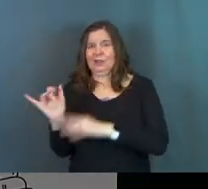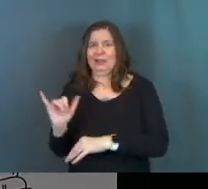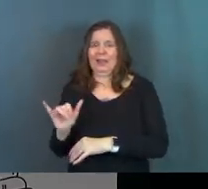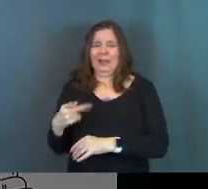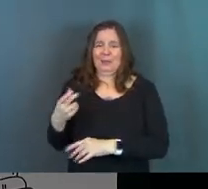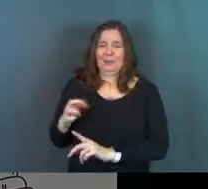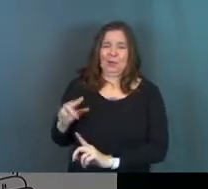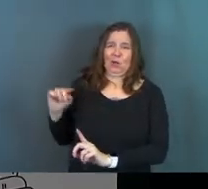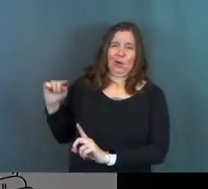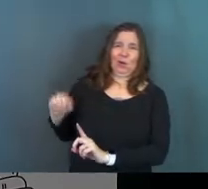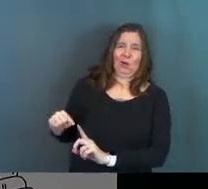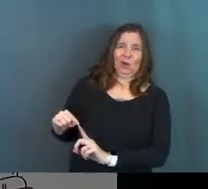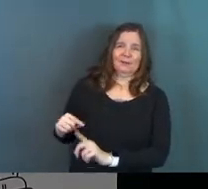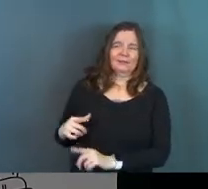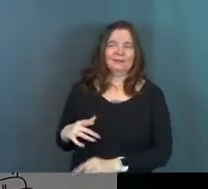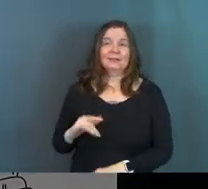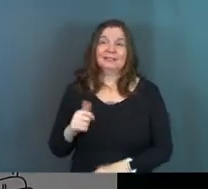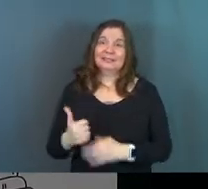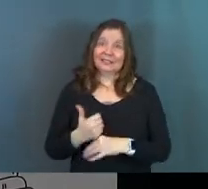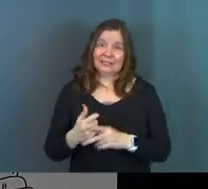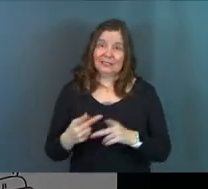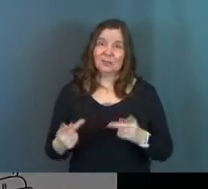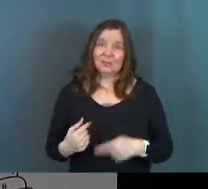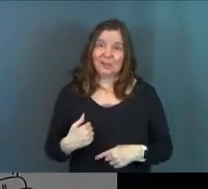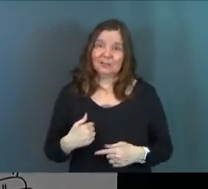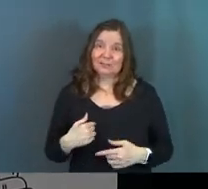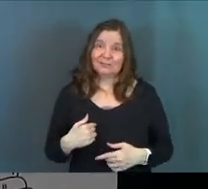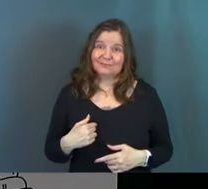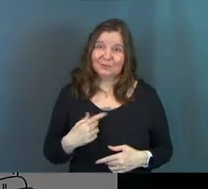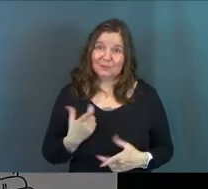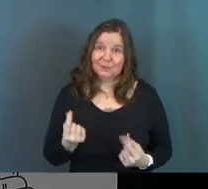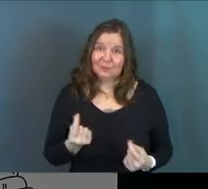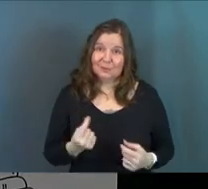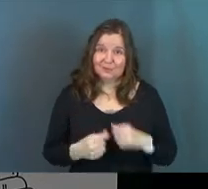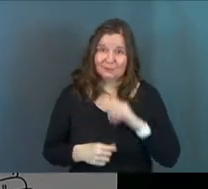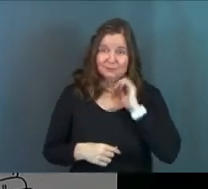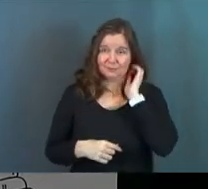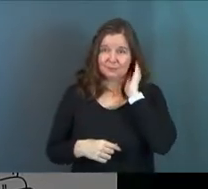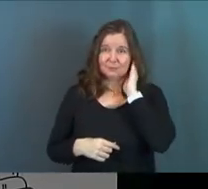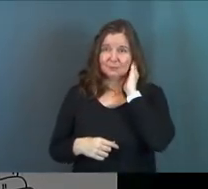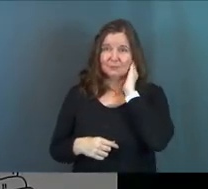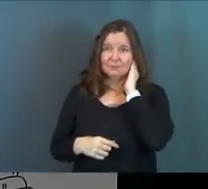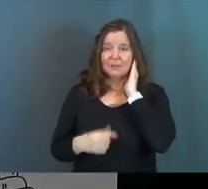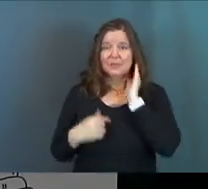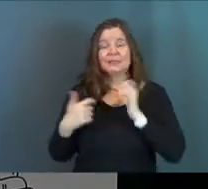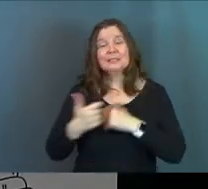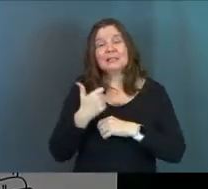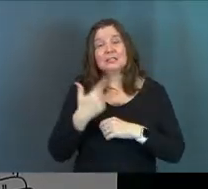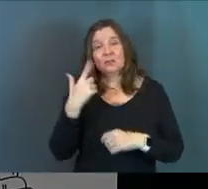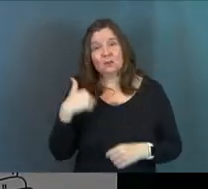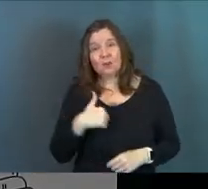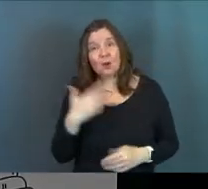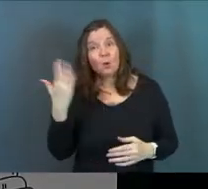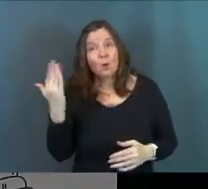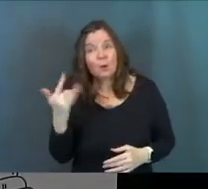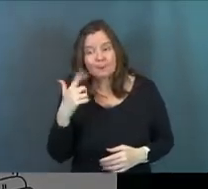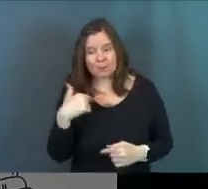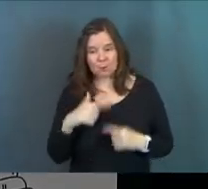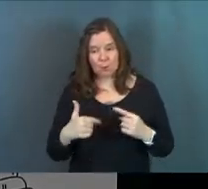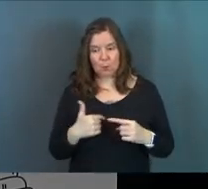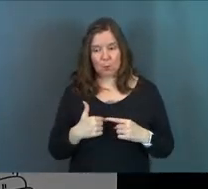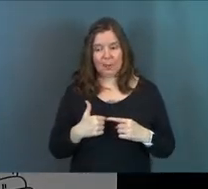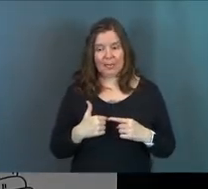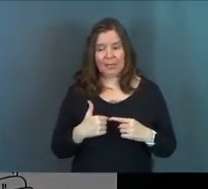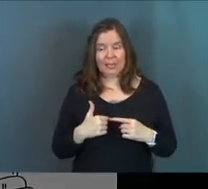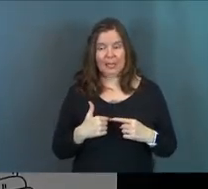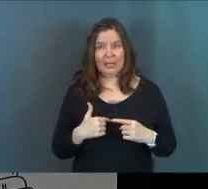like Peter. This is a dangerous place to be. This is so dangerous for us. And here's why. Because when we get